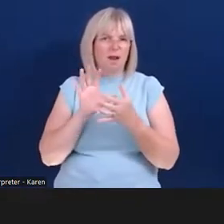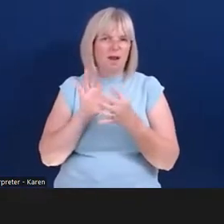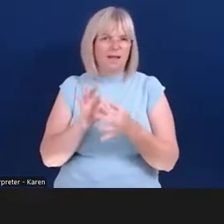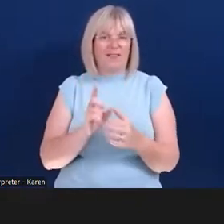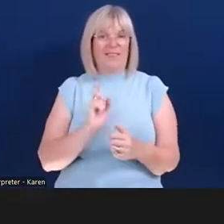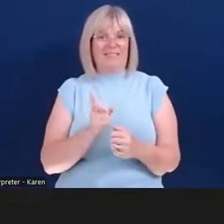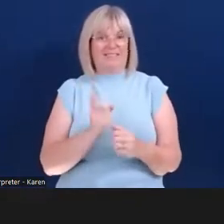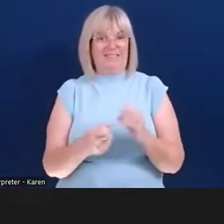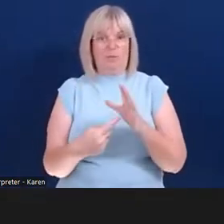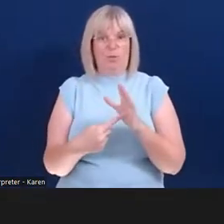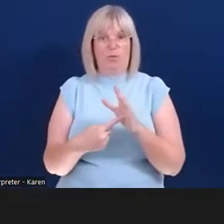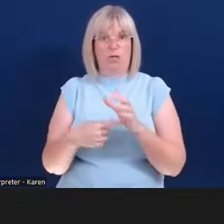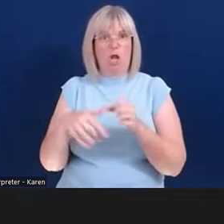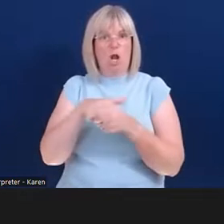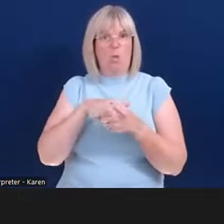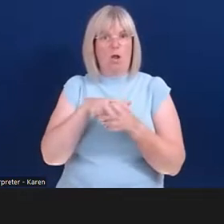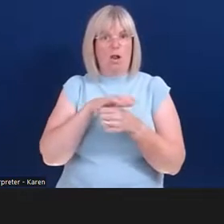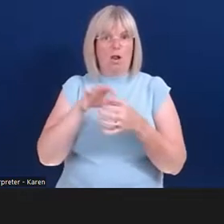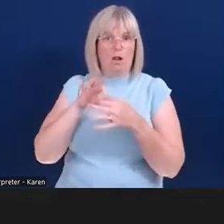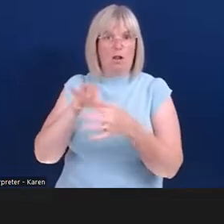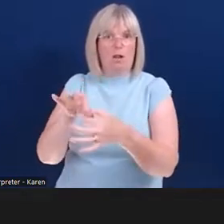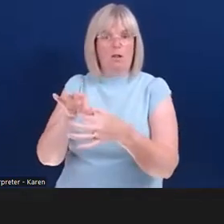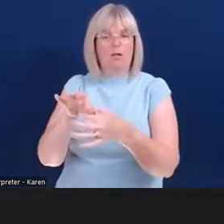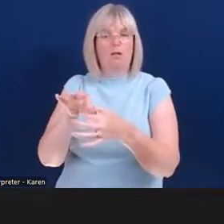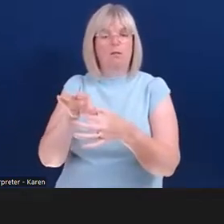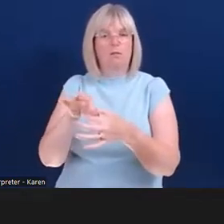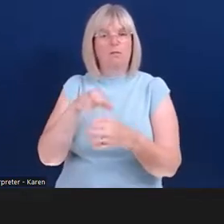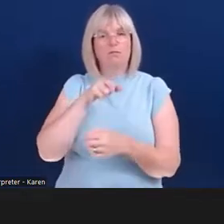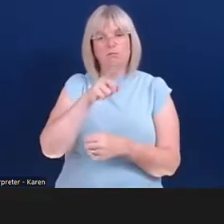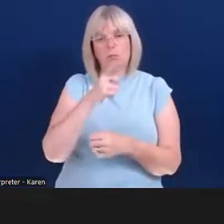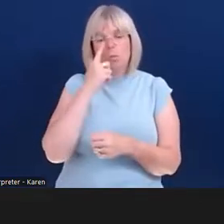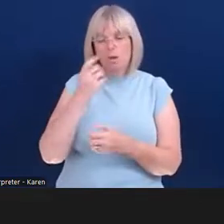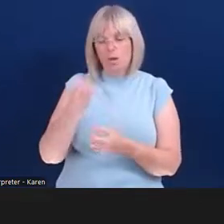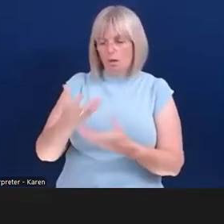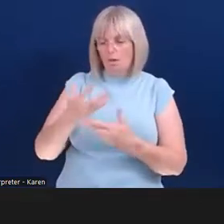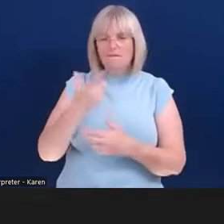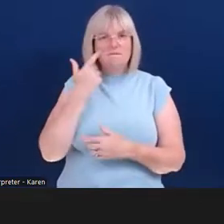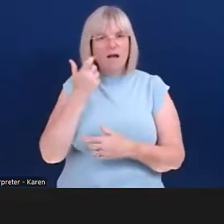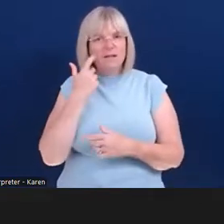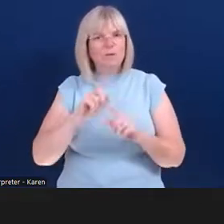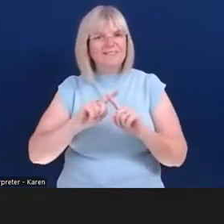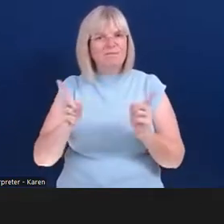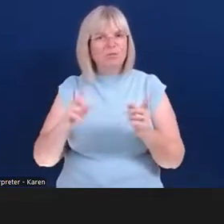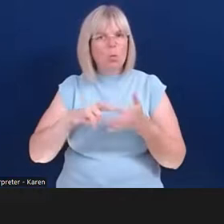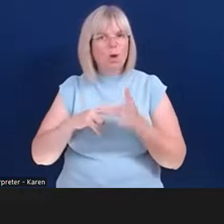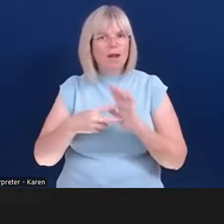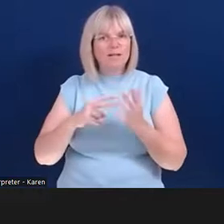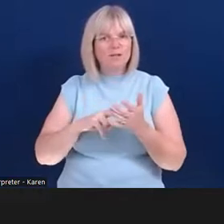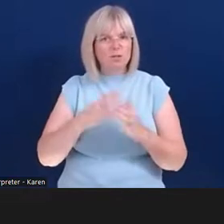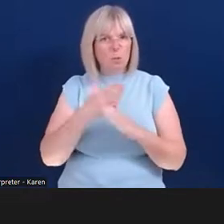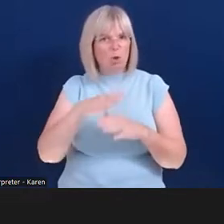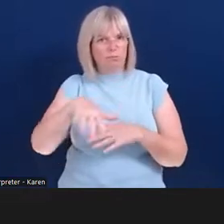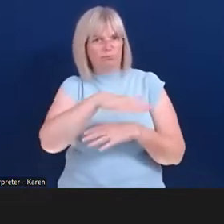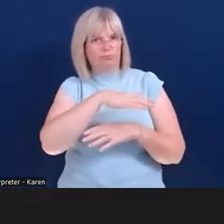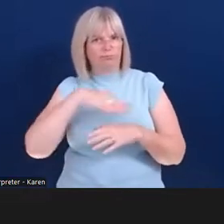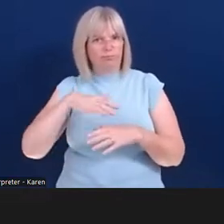They will enable you to find out where you will find out different organisations that are working within your group that maybe support